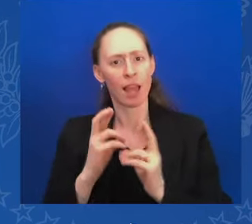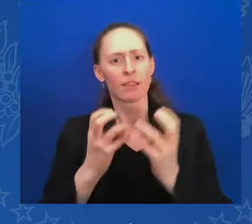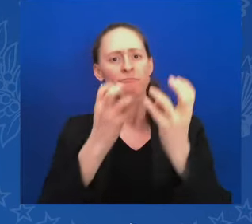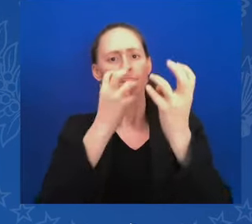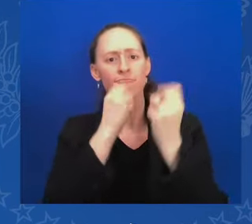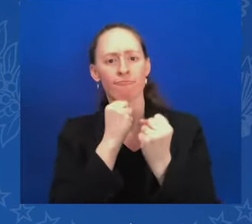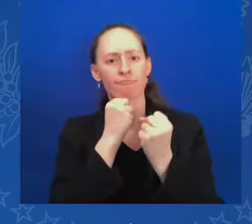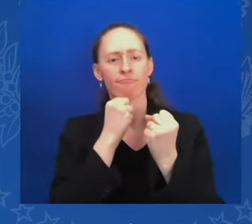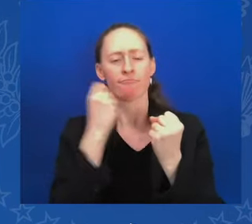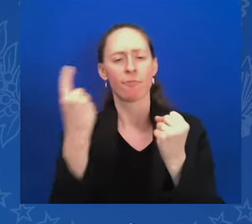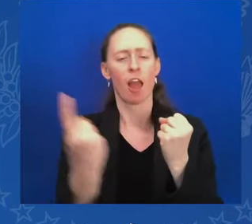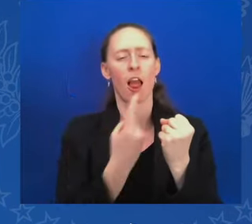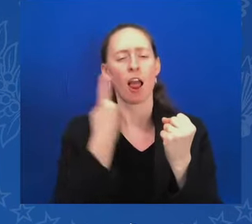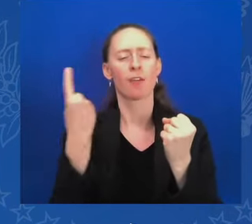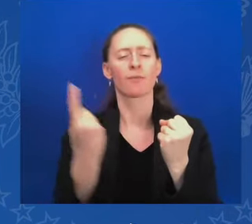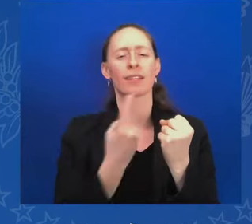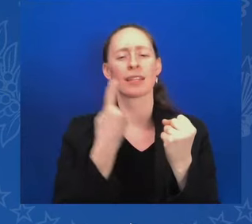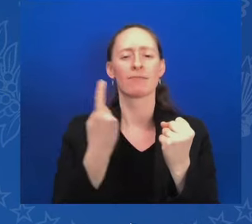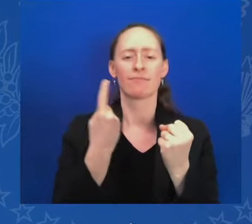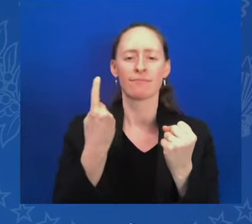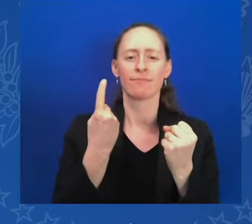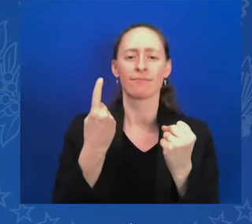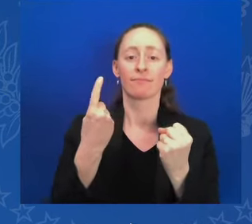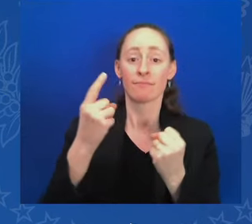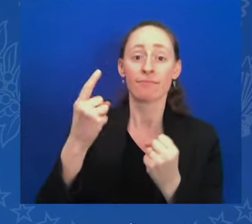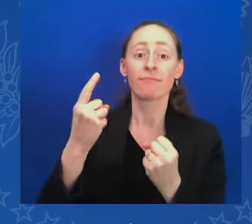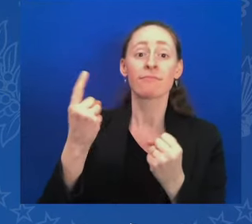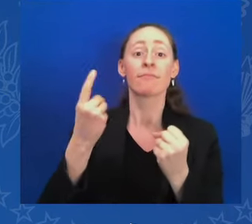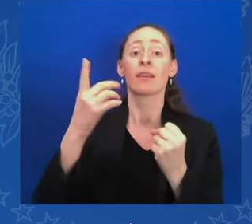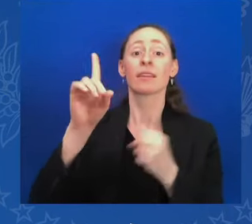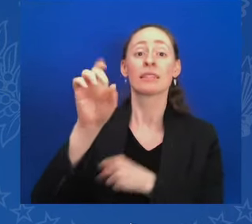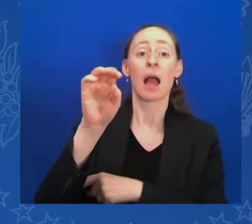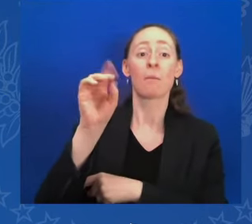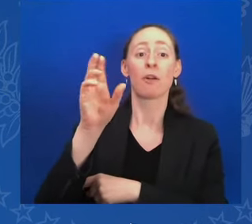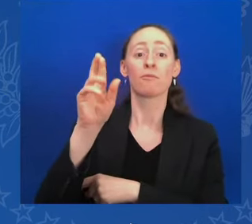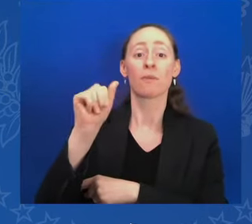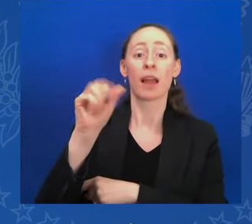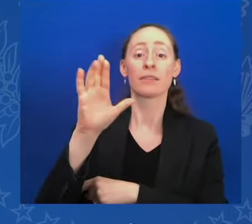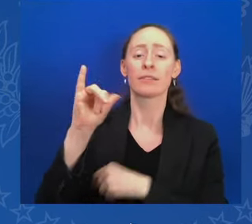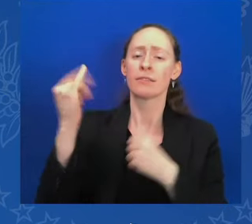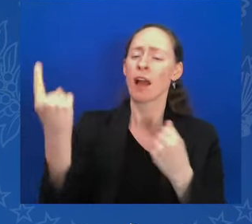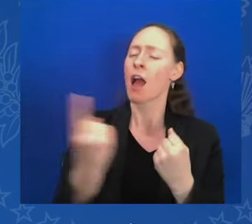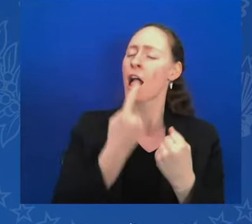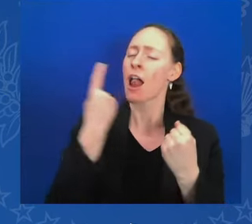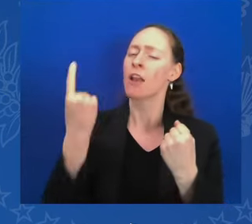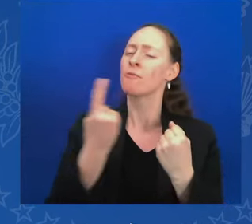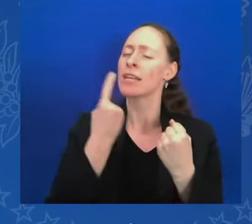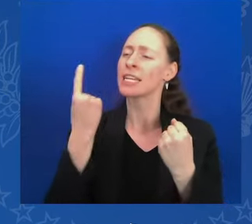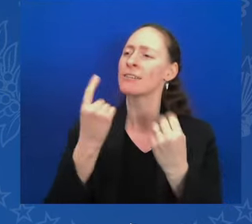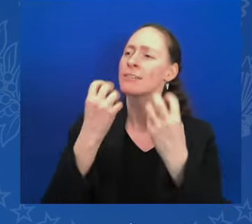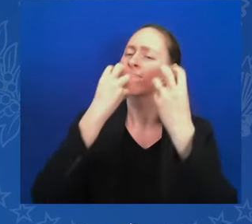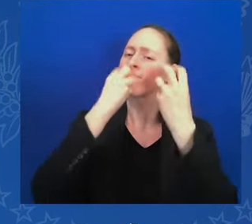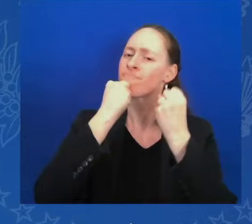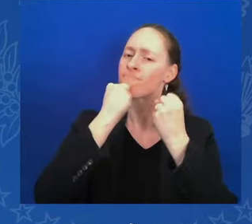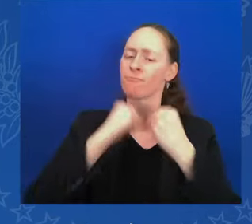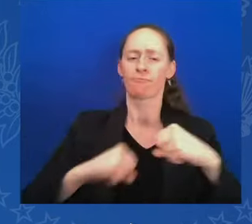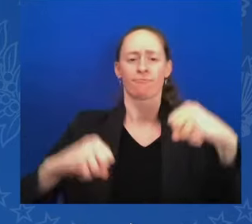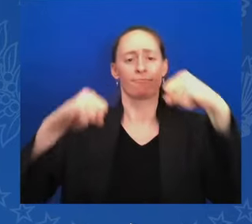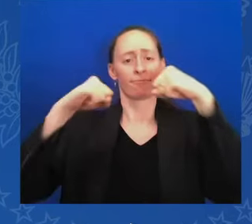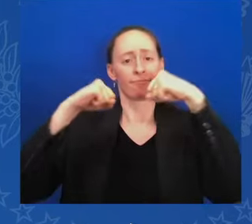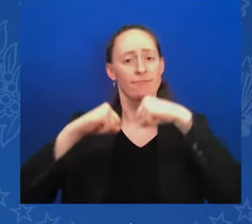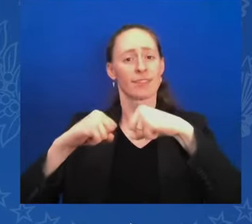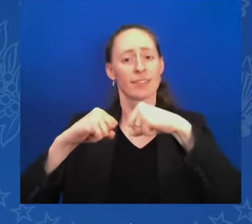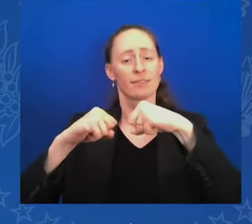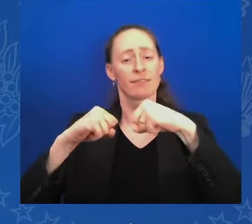makes all this possible. And you all know where that idea came from — democracy, where it was born. in Greece a millennia